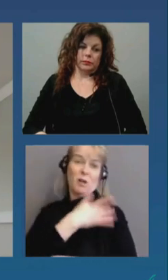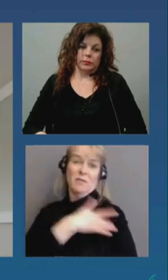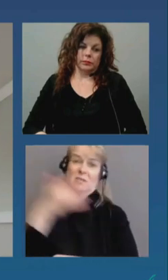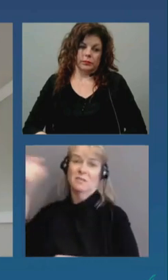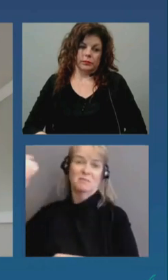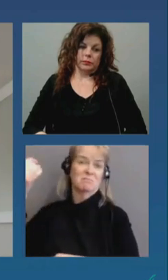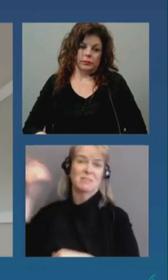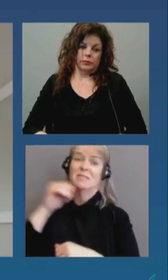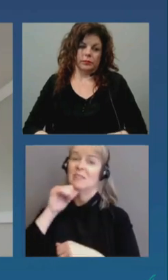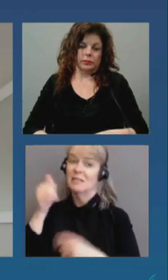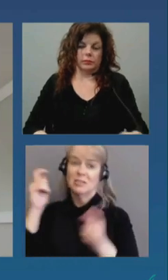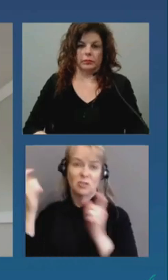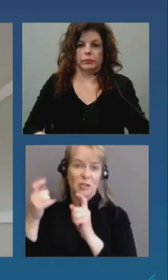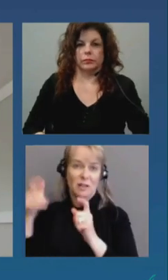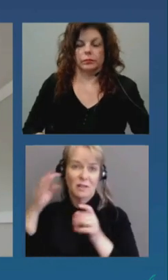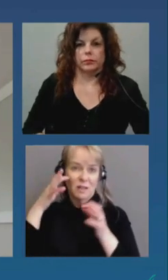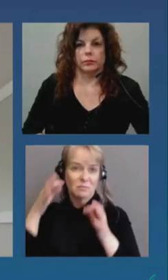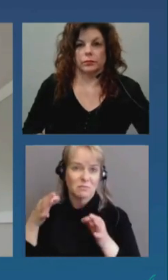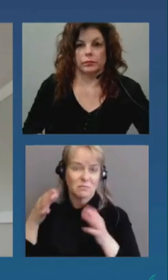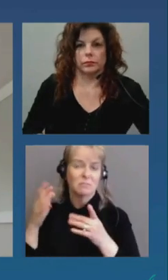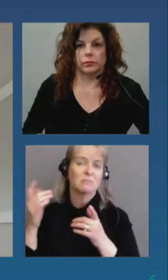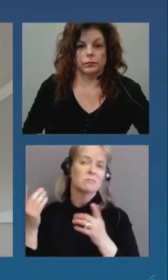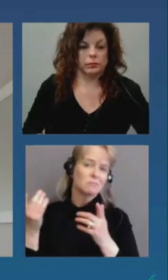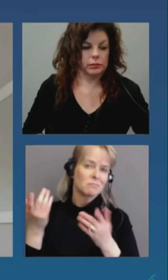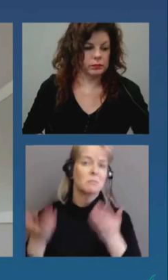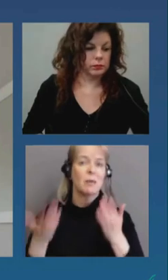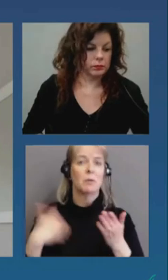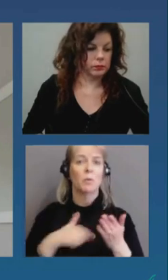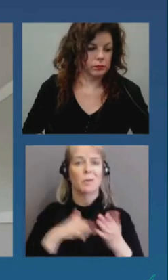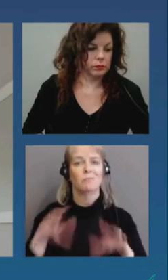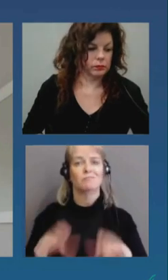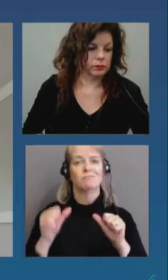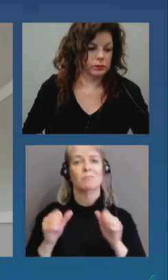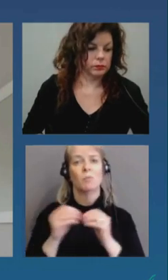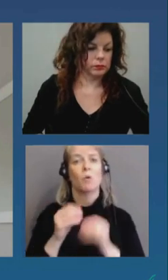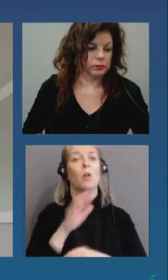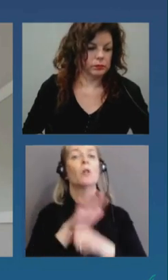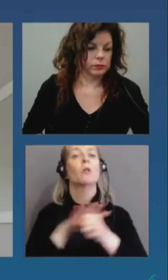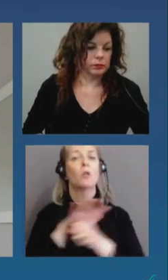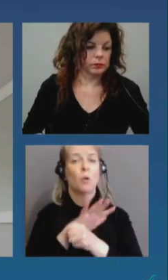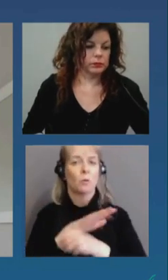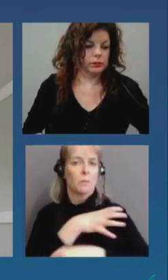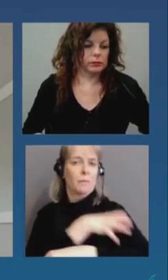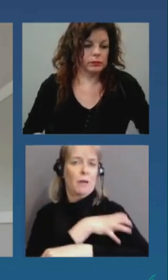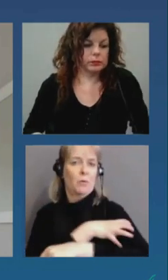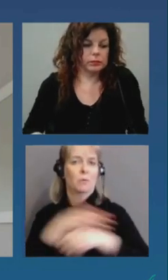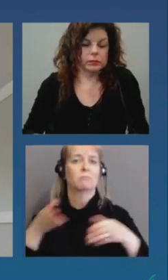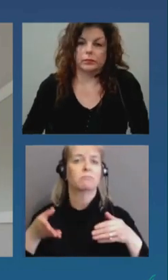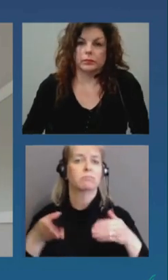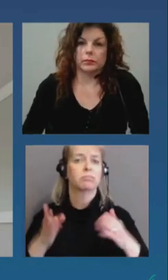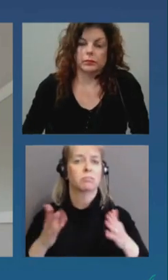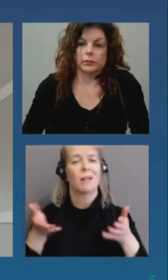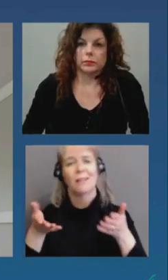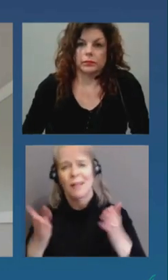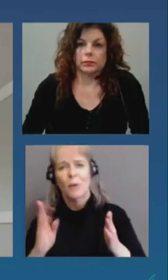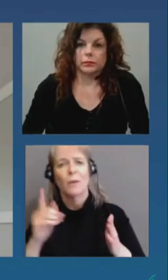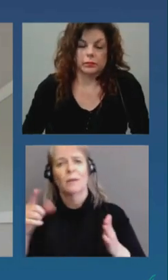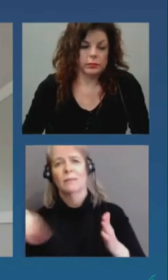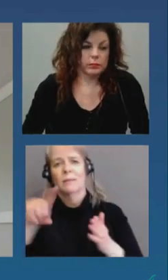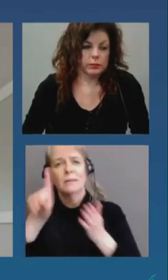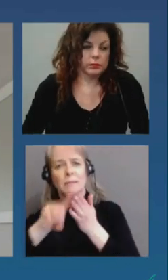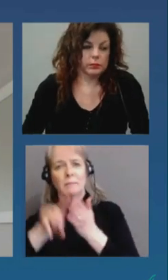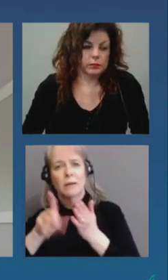looking at uh uh local powers to be able to to enter into a business and close a business um